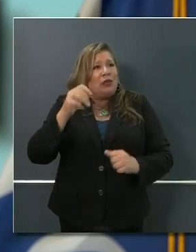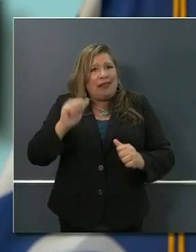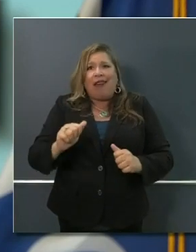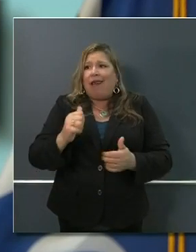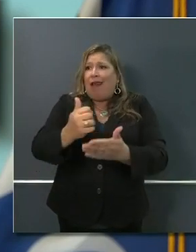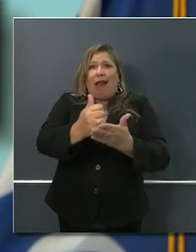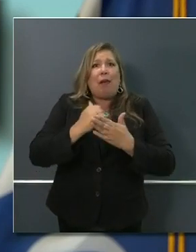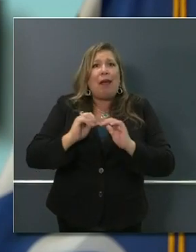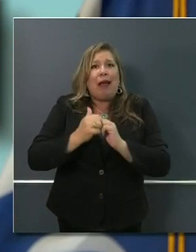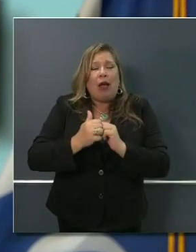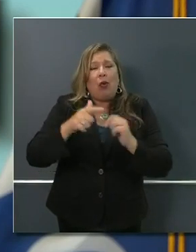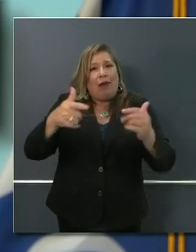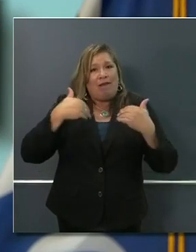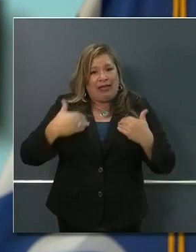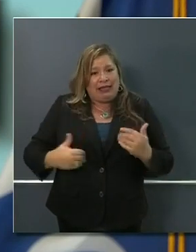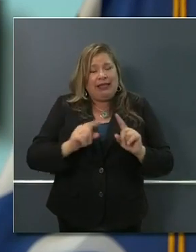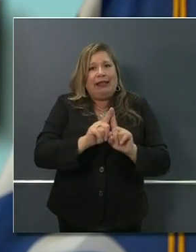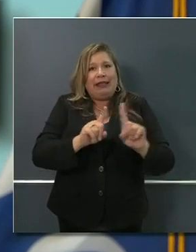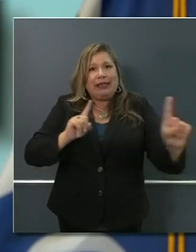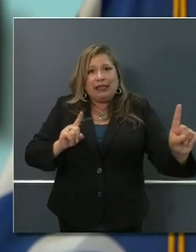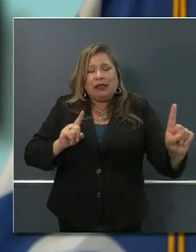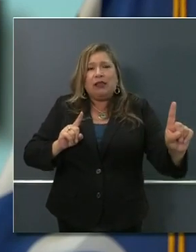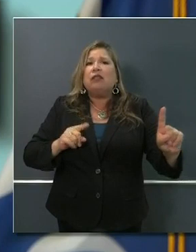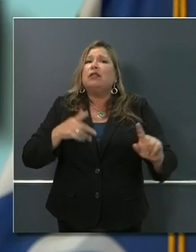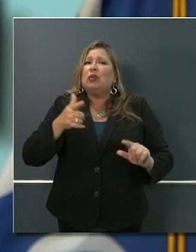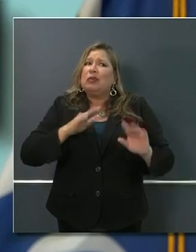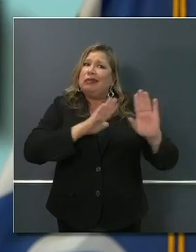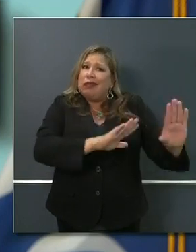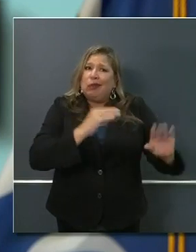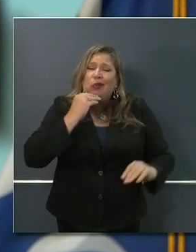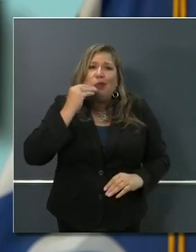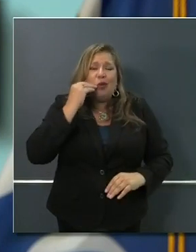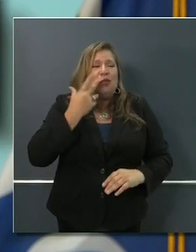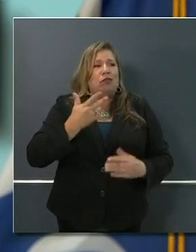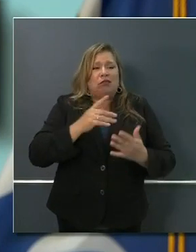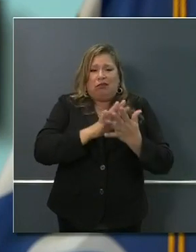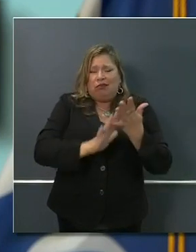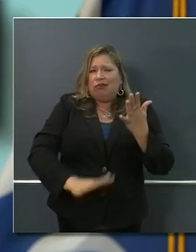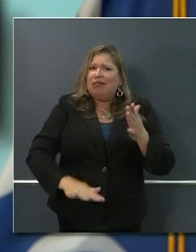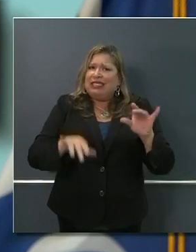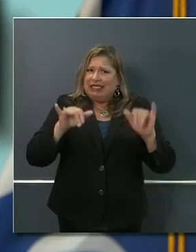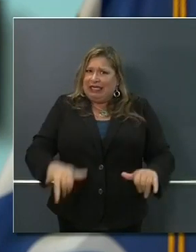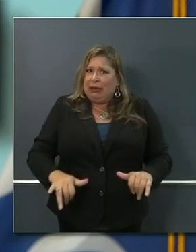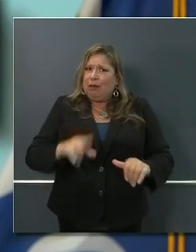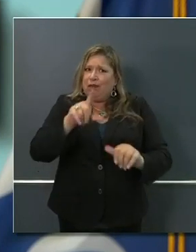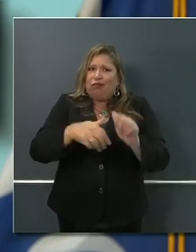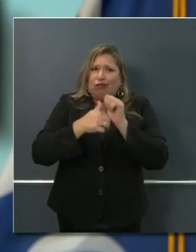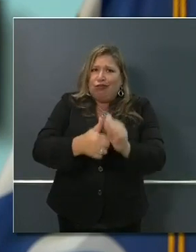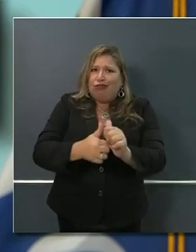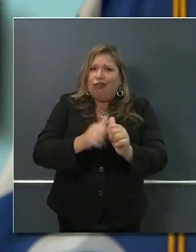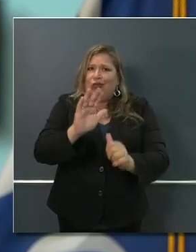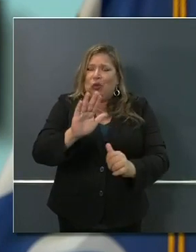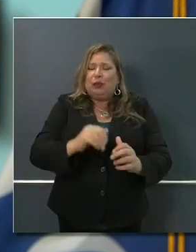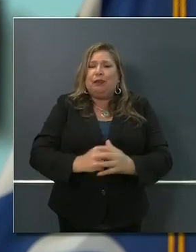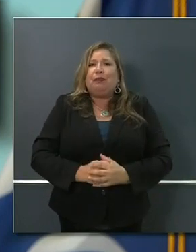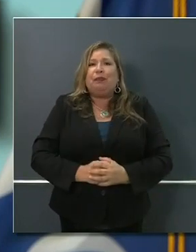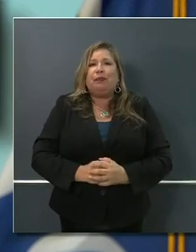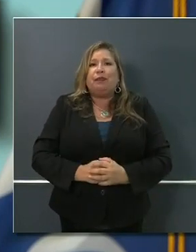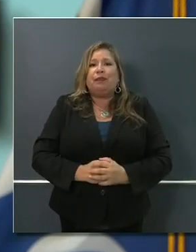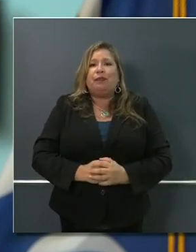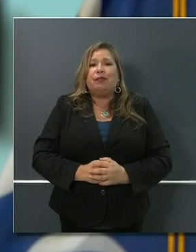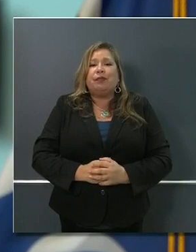and continuing to practice social distancing. Accordingly, while we have seen the number of hospitalized